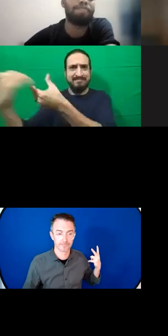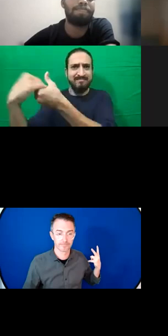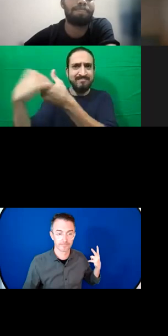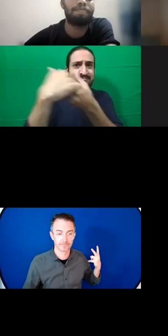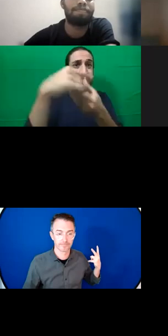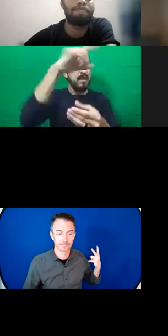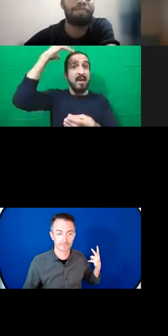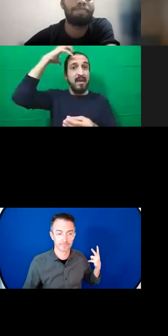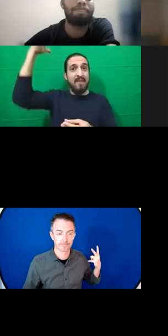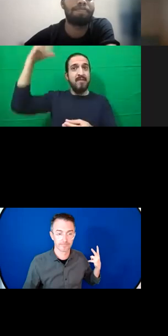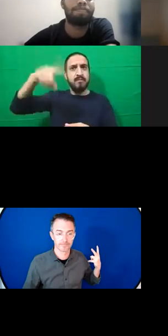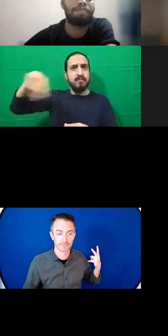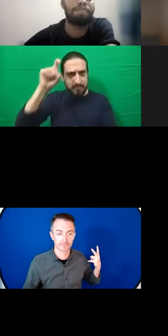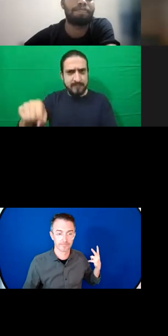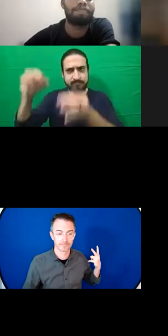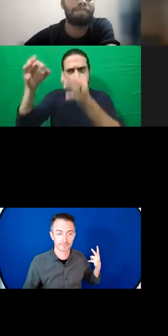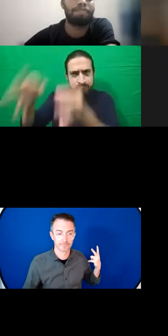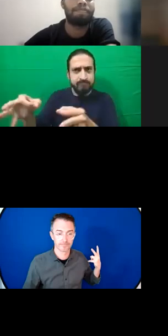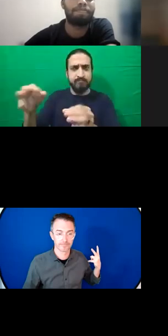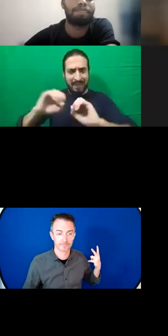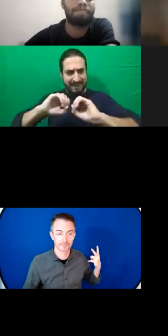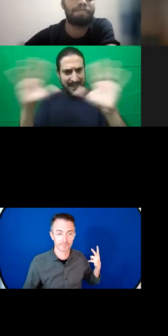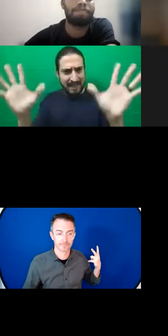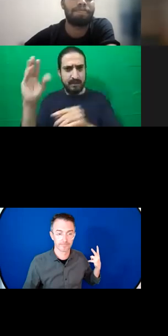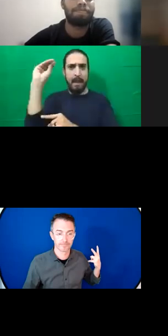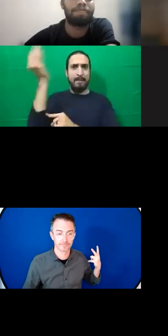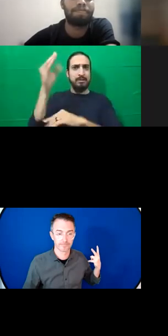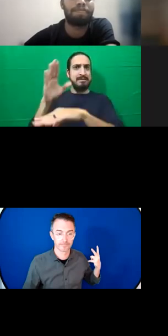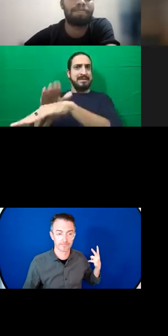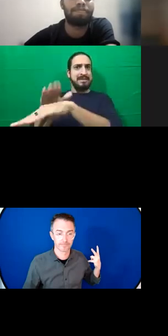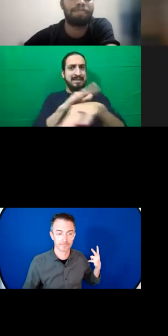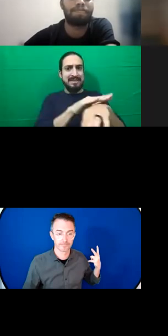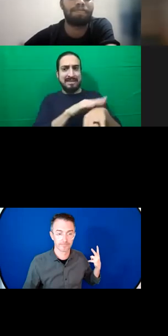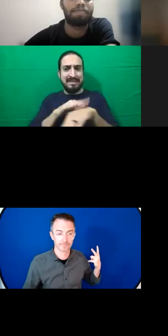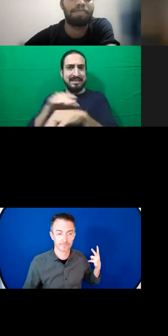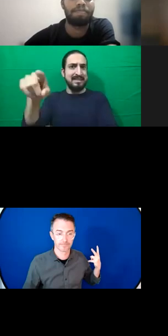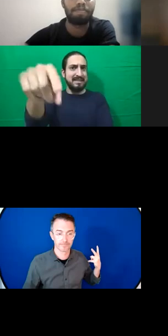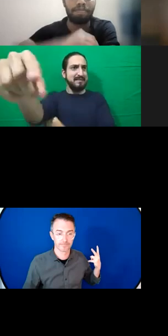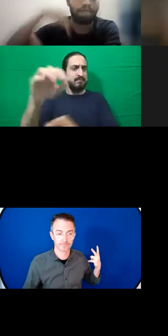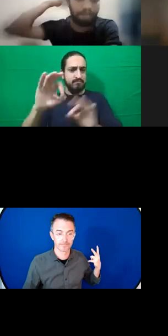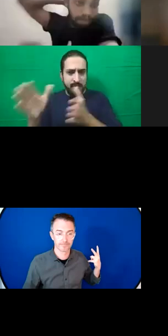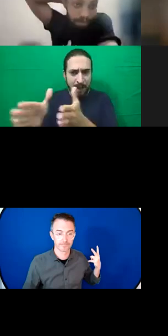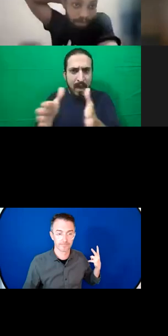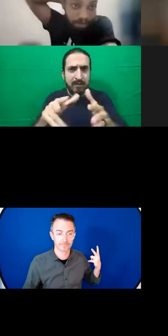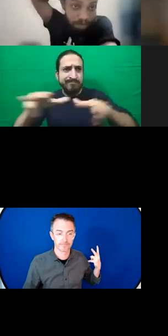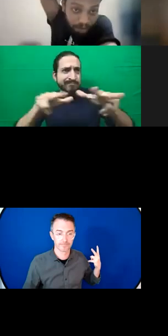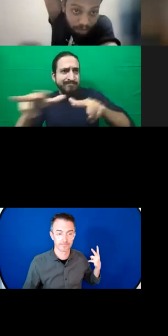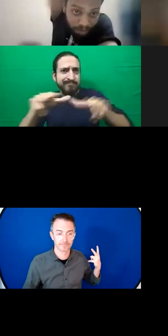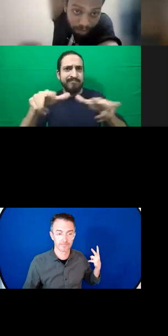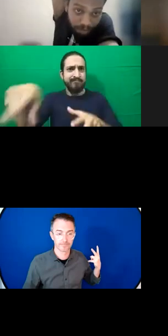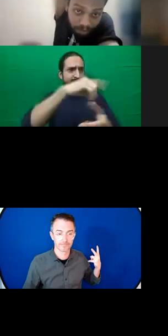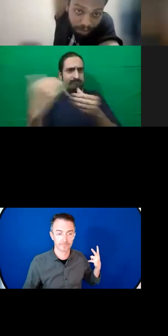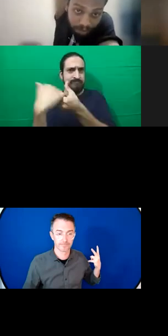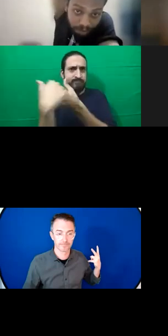response strategies. And encouragingly, half of the new draft commitments we've received include EPR strategies.